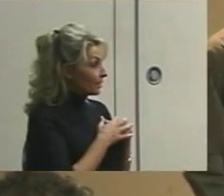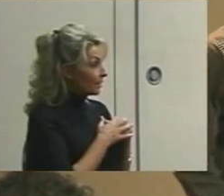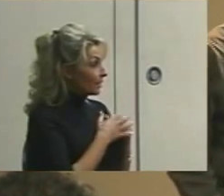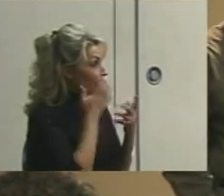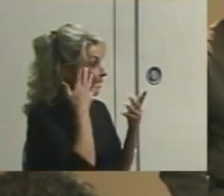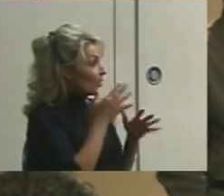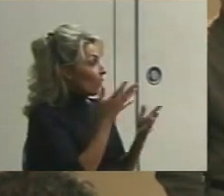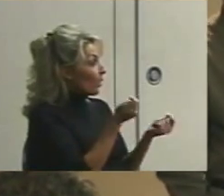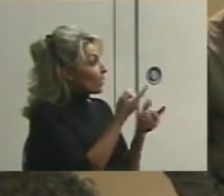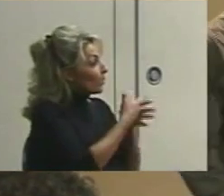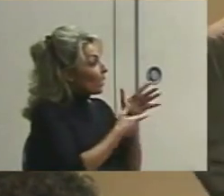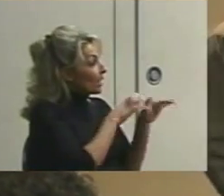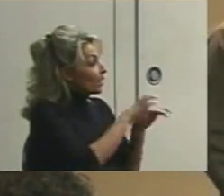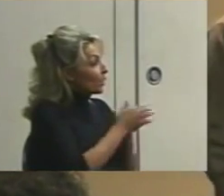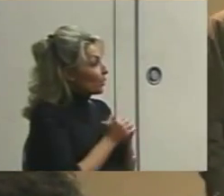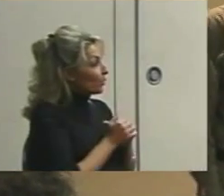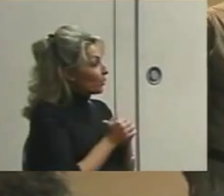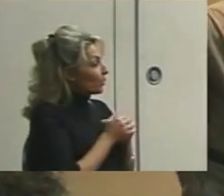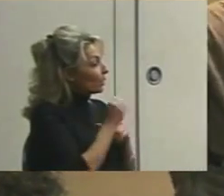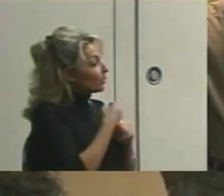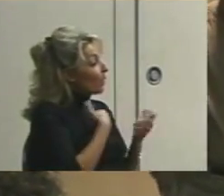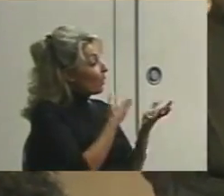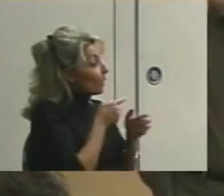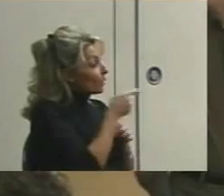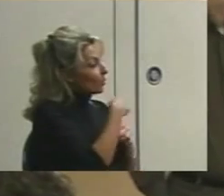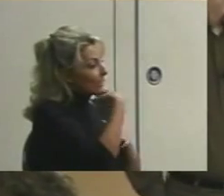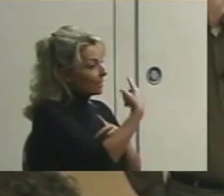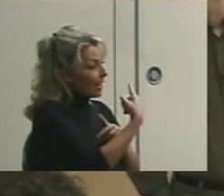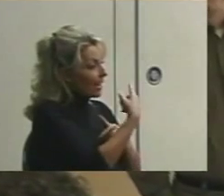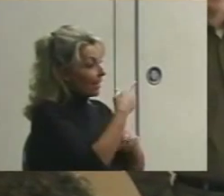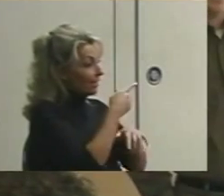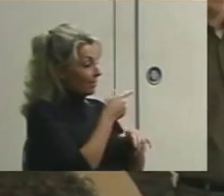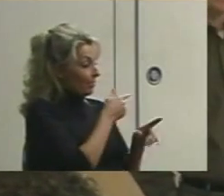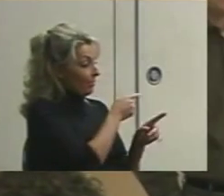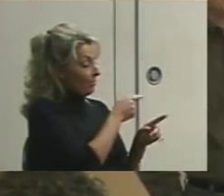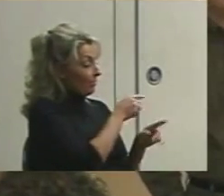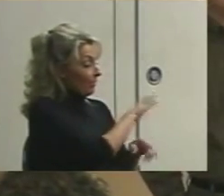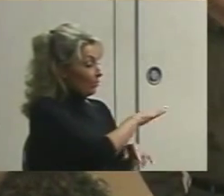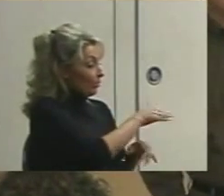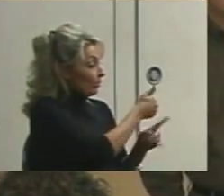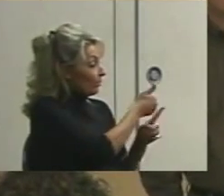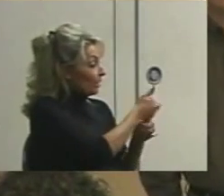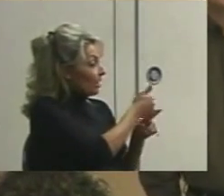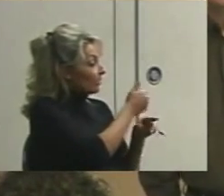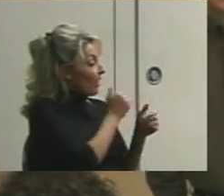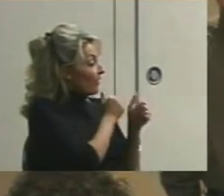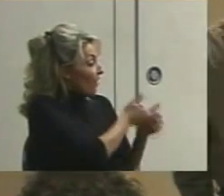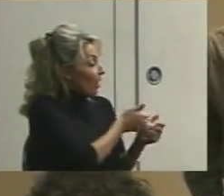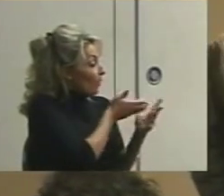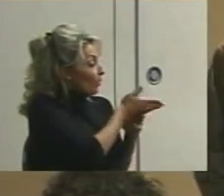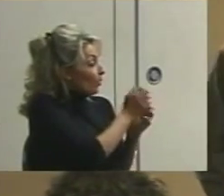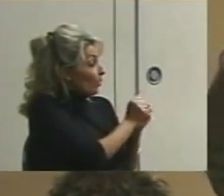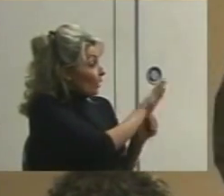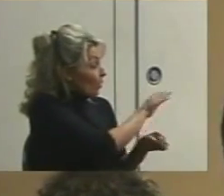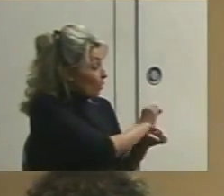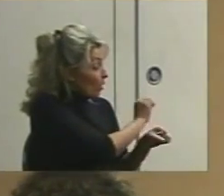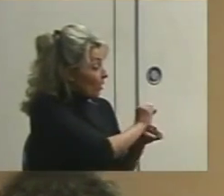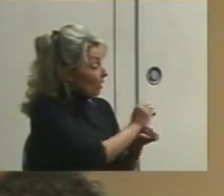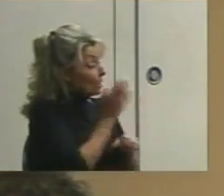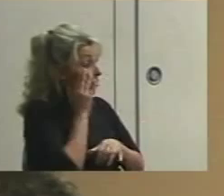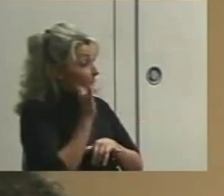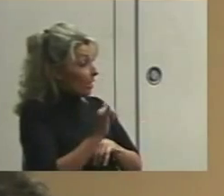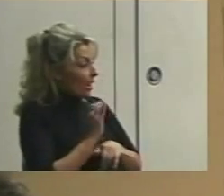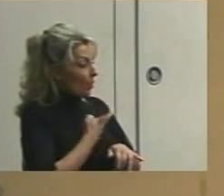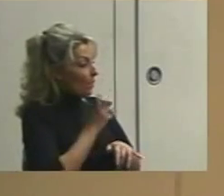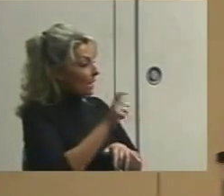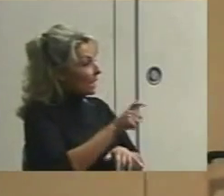what you wanted us to do. No, I told you I wanted you to say, are they on task? In order to know if they're on task, we